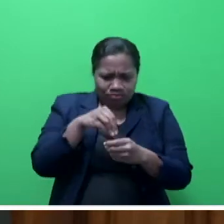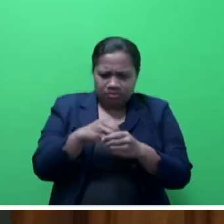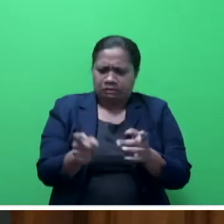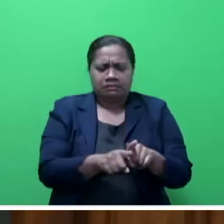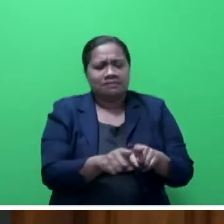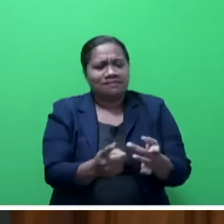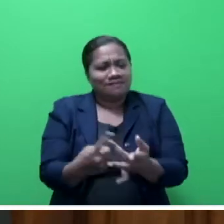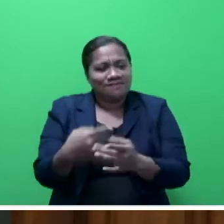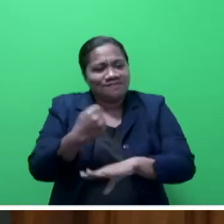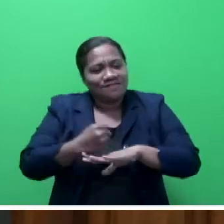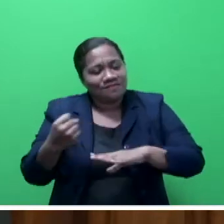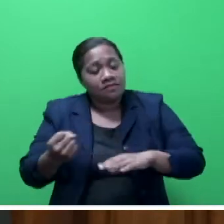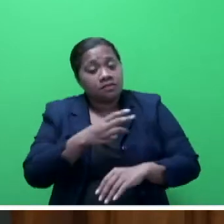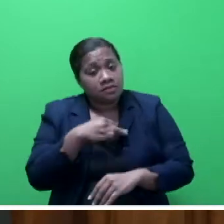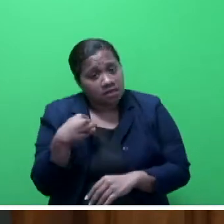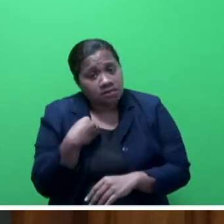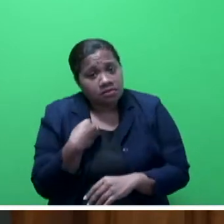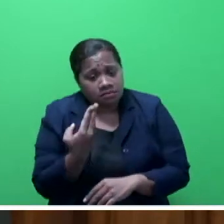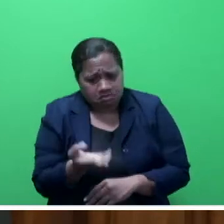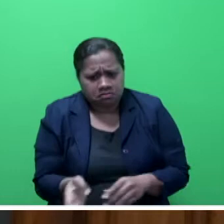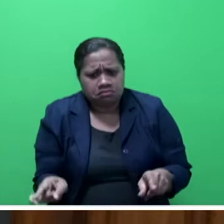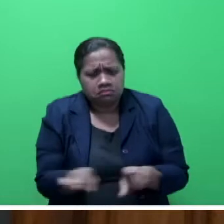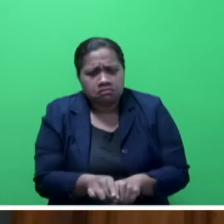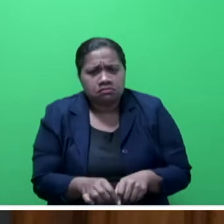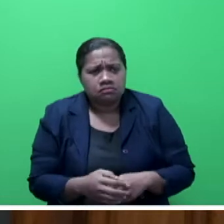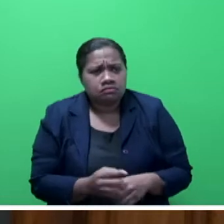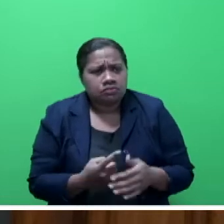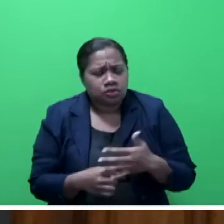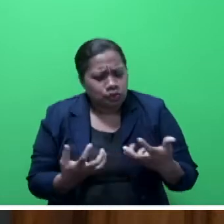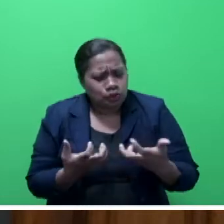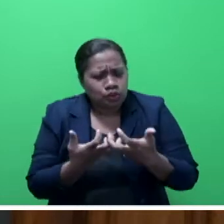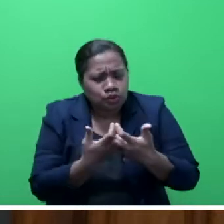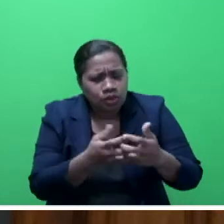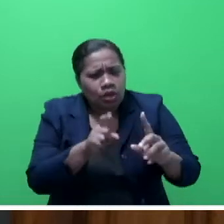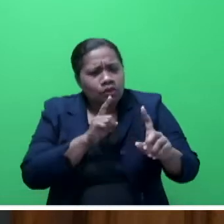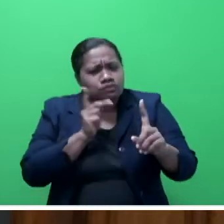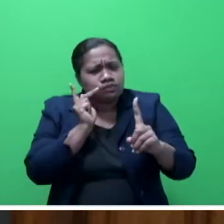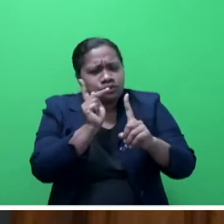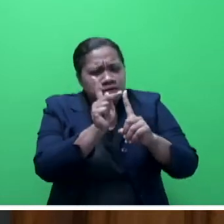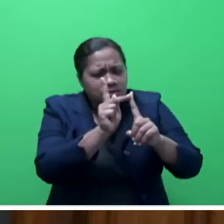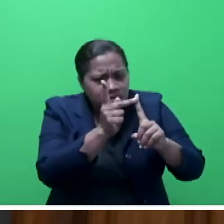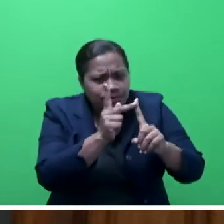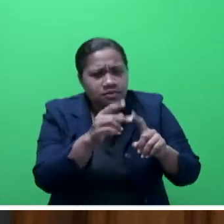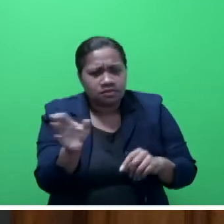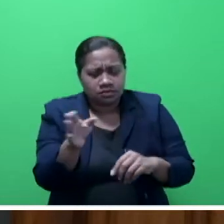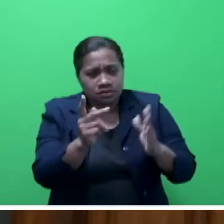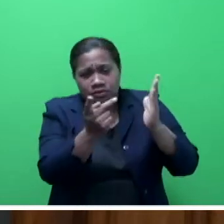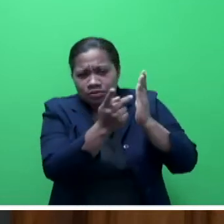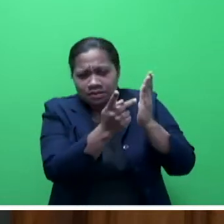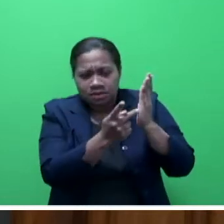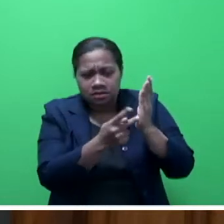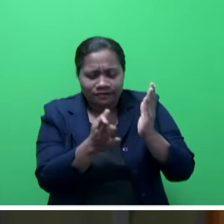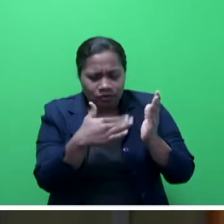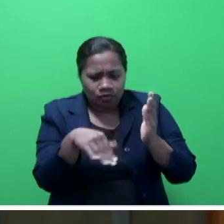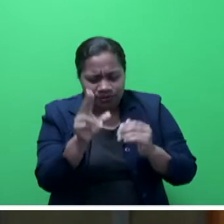This aligns the Fiji First Government's principle of all Fijians first when it comes to service and its delivery.